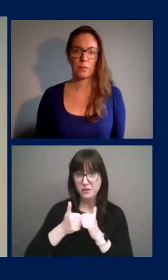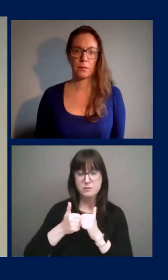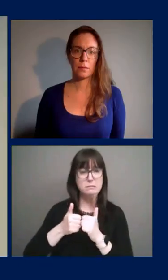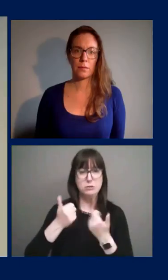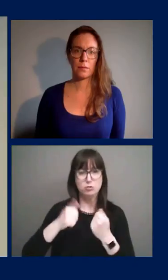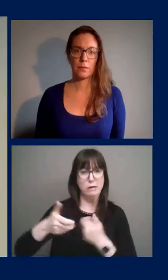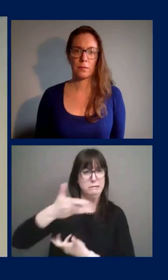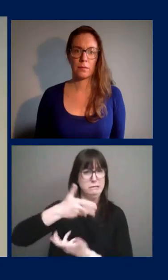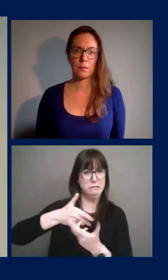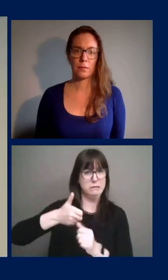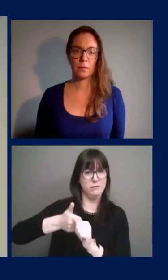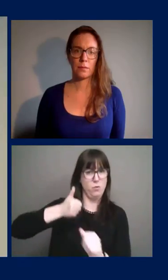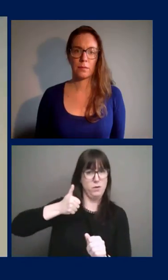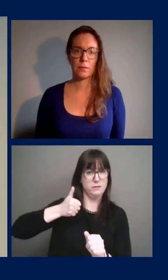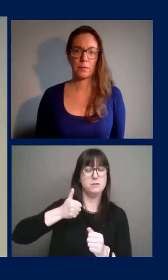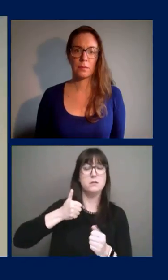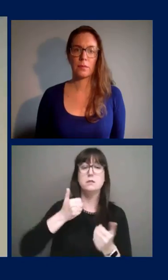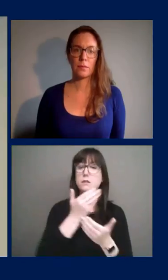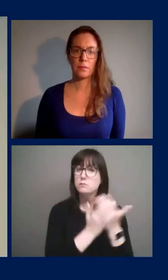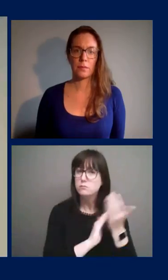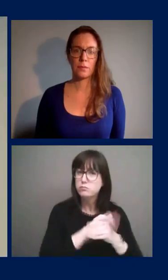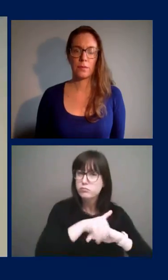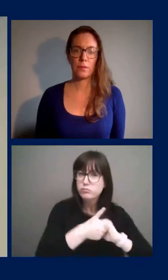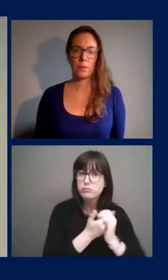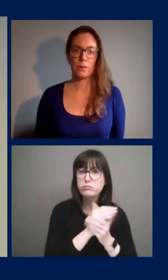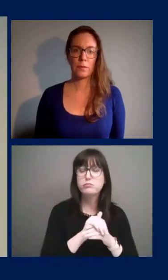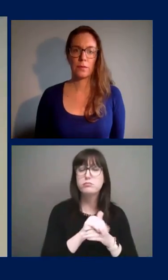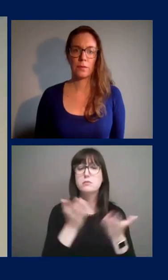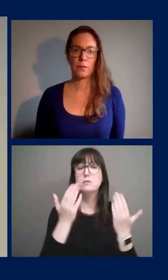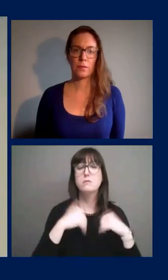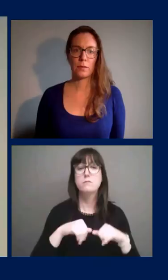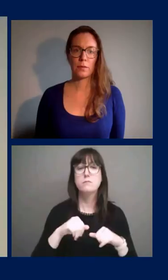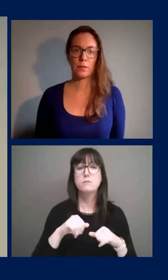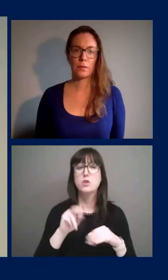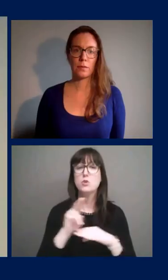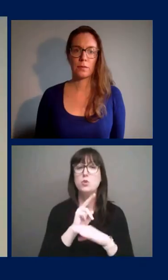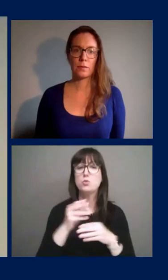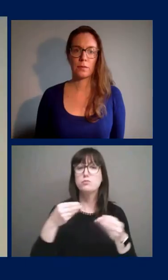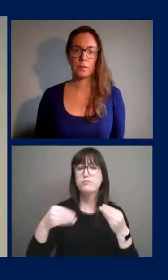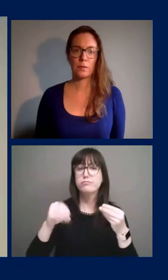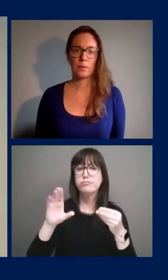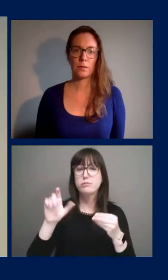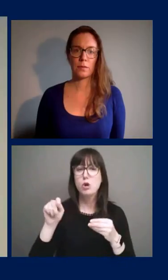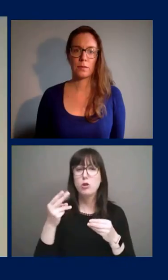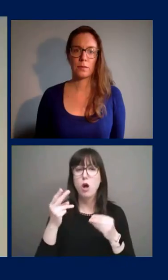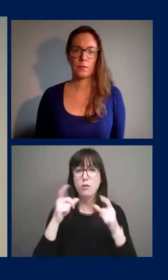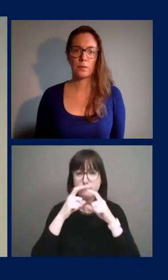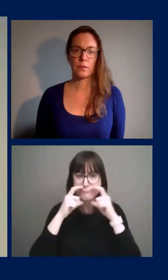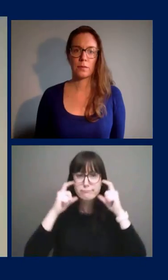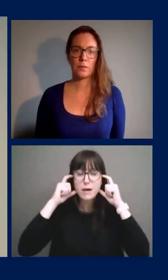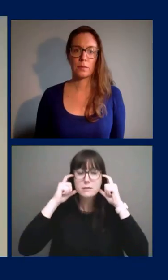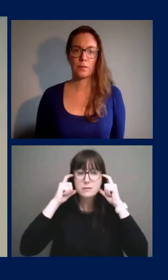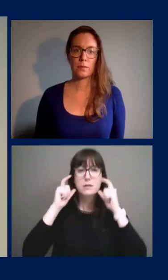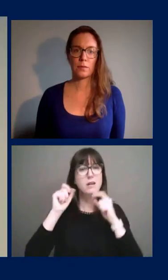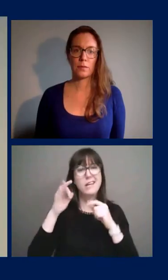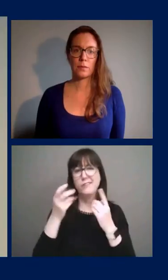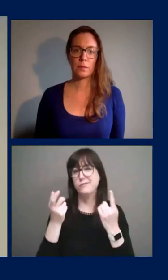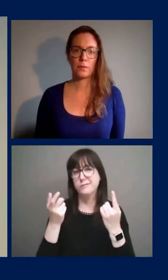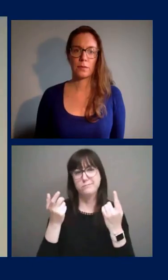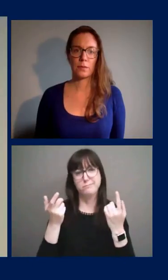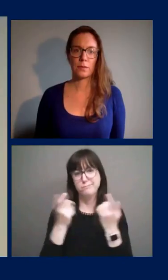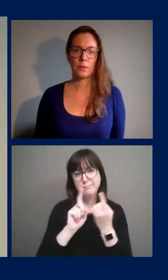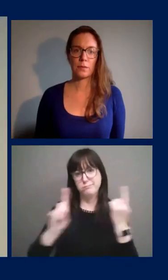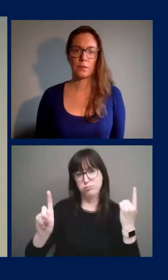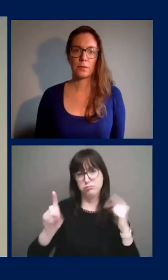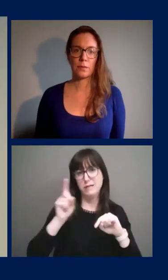Washing your hands regularly and wearing a non-medical, a cloth mask where physical distancing may not be possible such as at the grocery